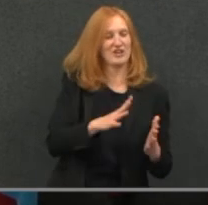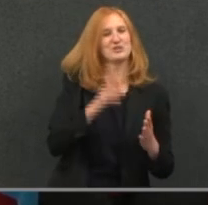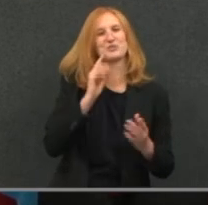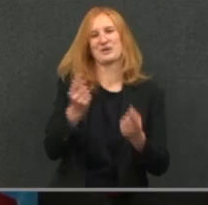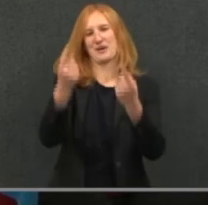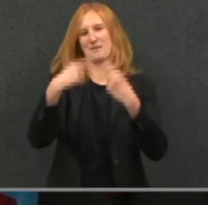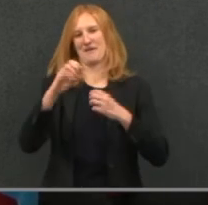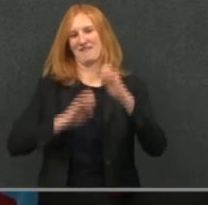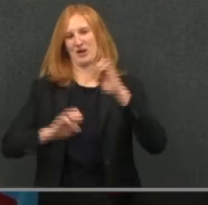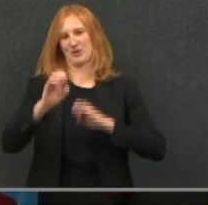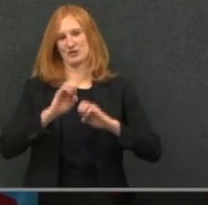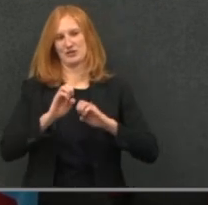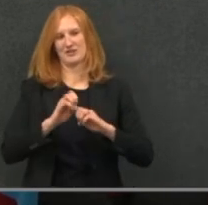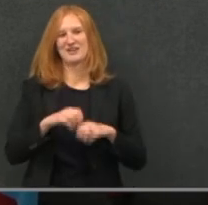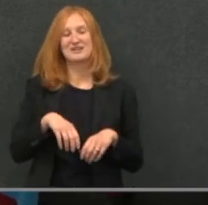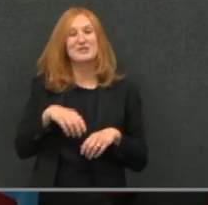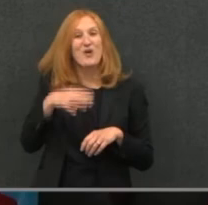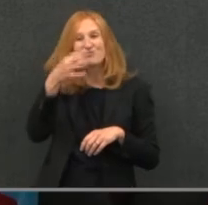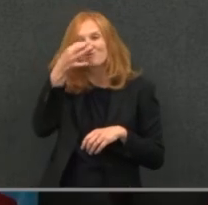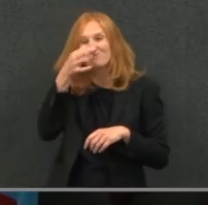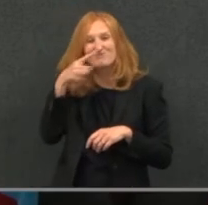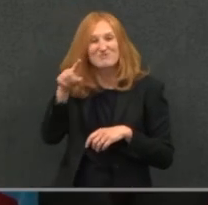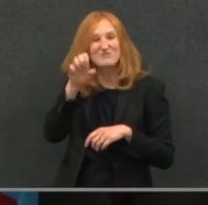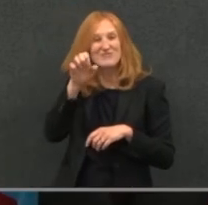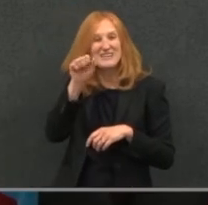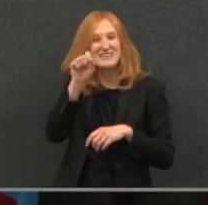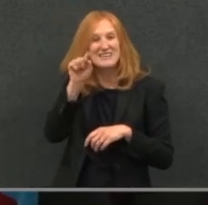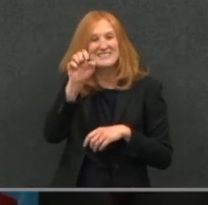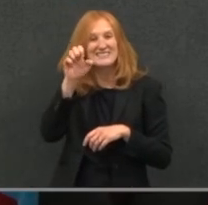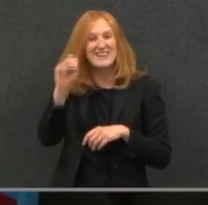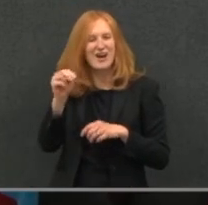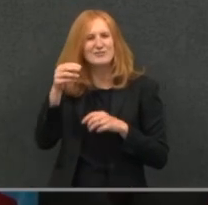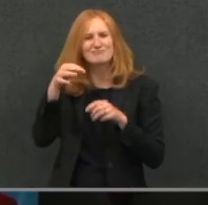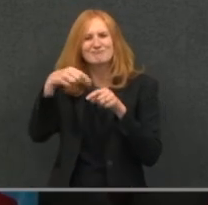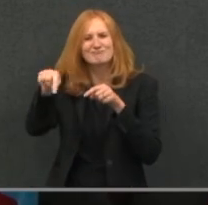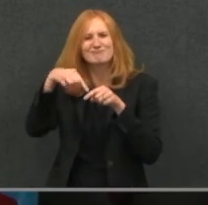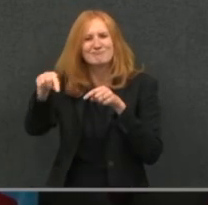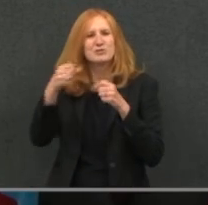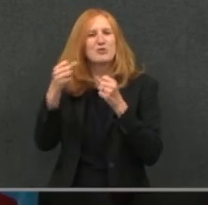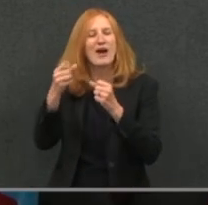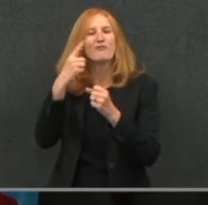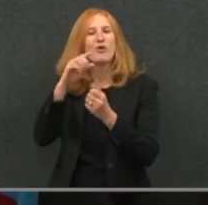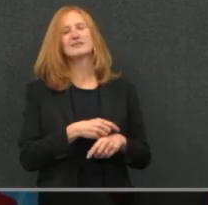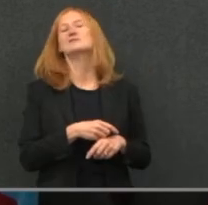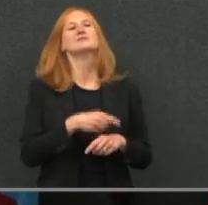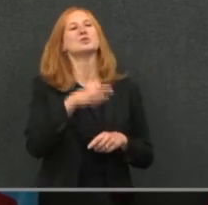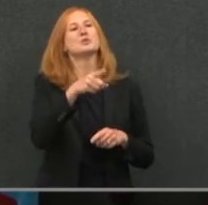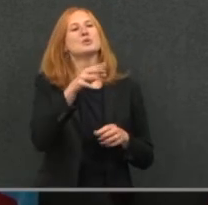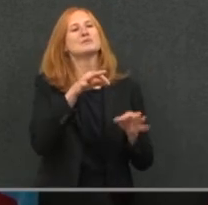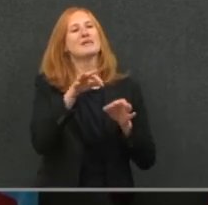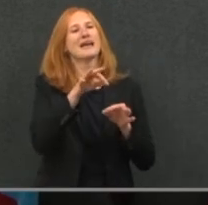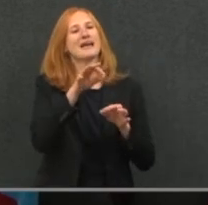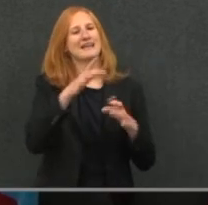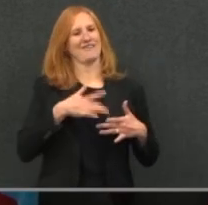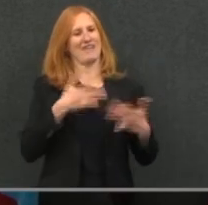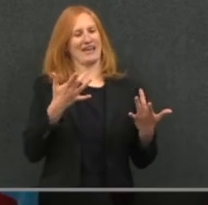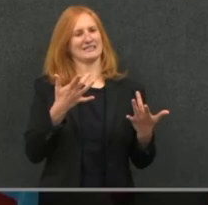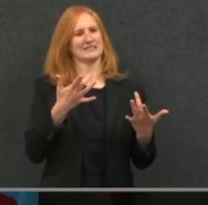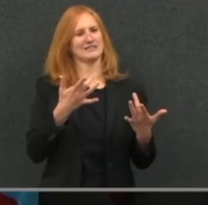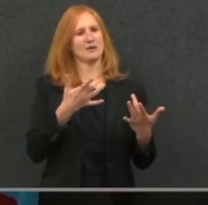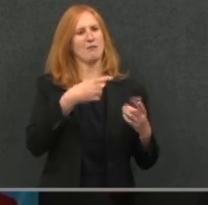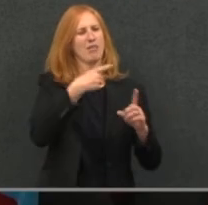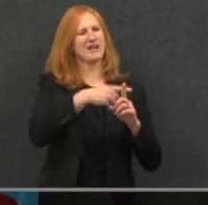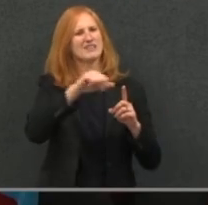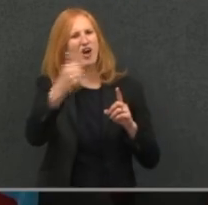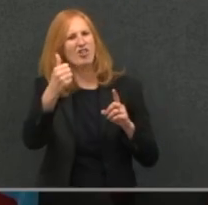All right, great. So, it's just a short drive to Easton to have your evaluation done. That is correct. Okay. You guys are actually doing a lot in the community,